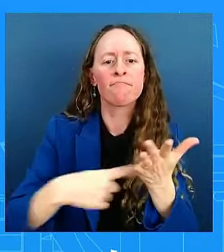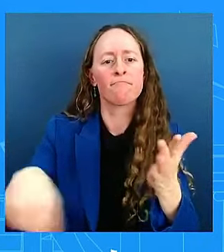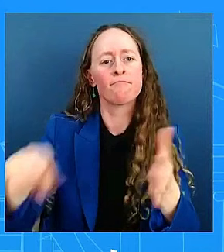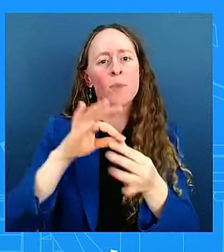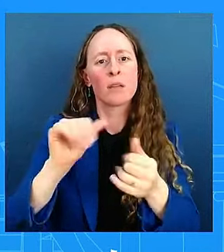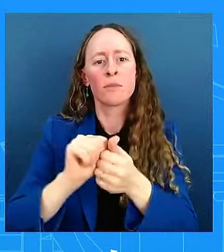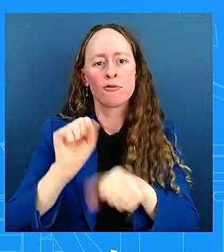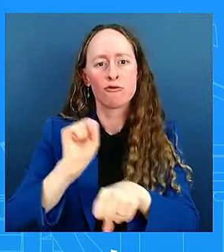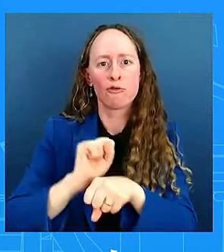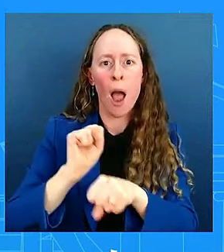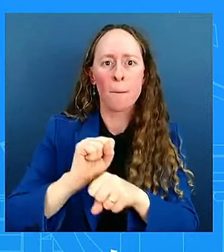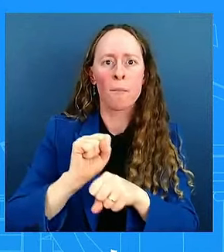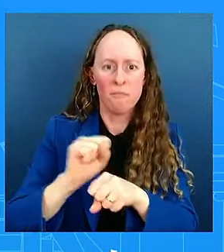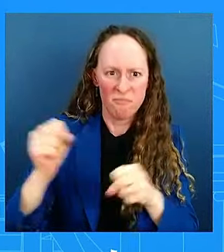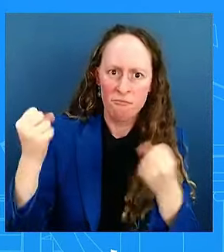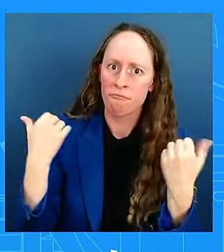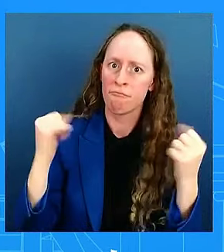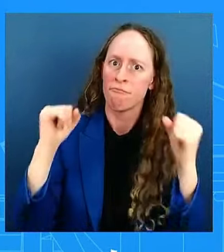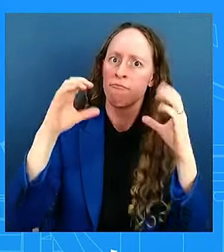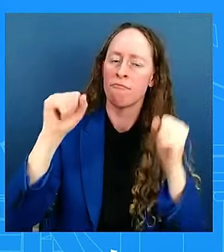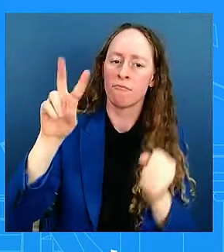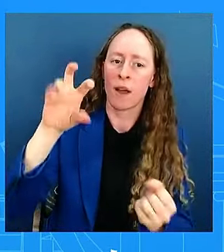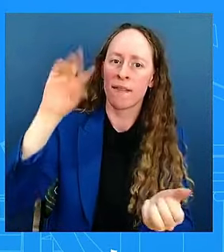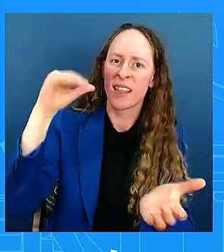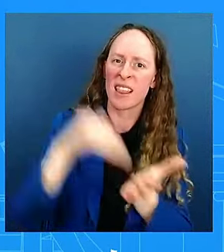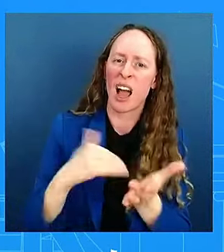September under President Biden.